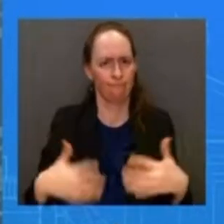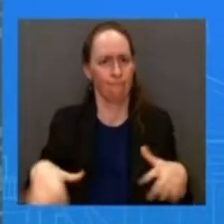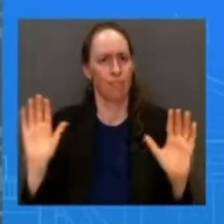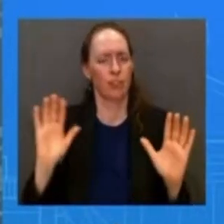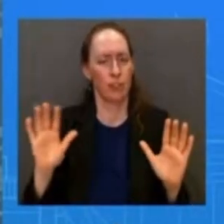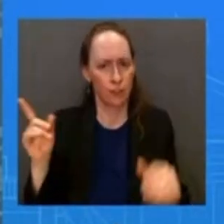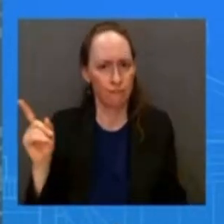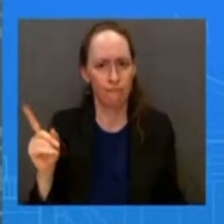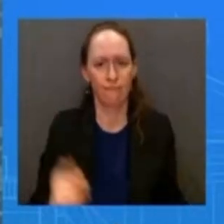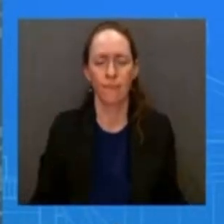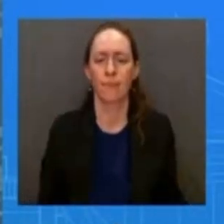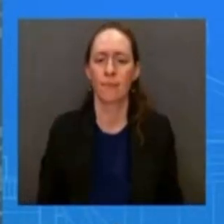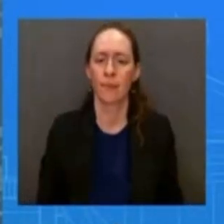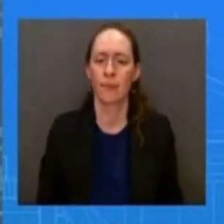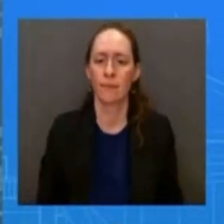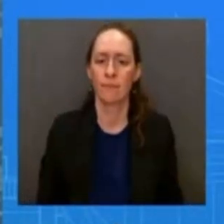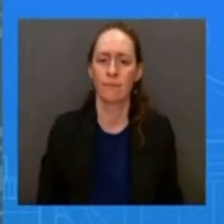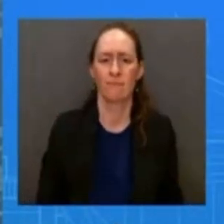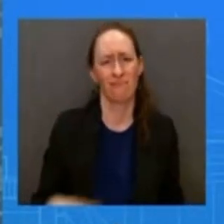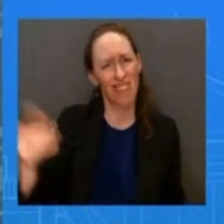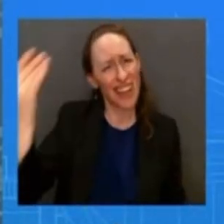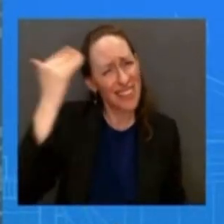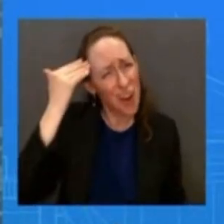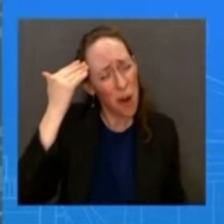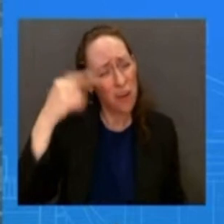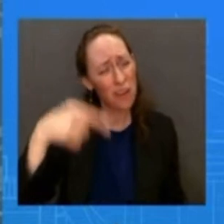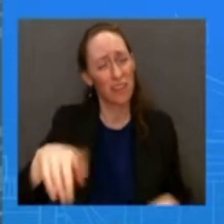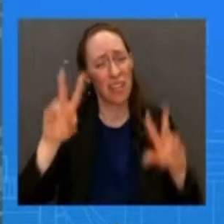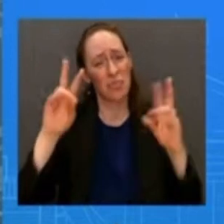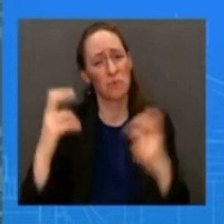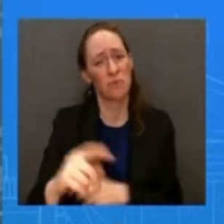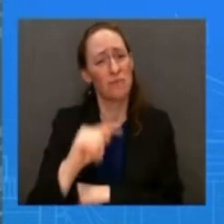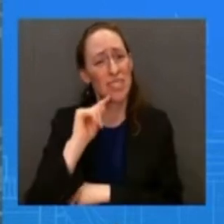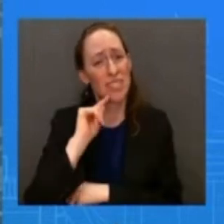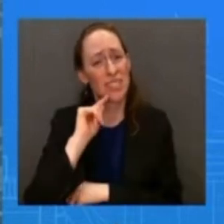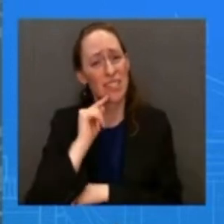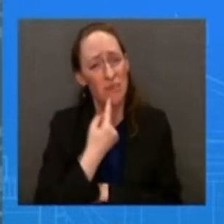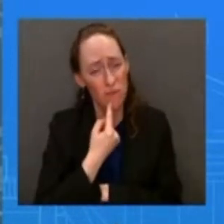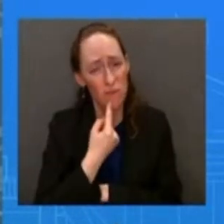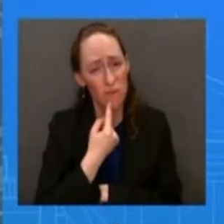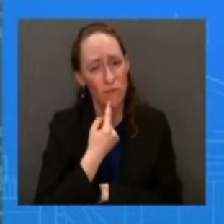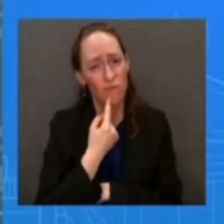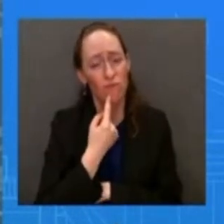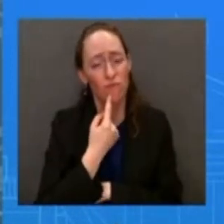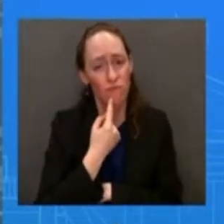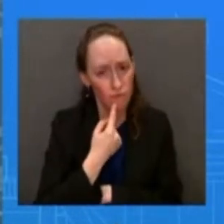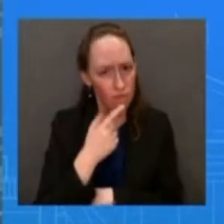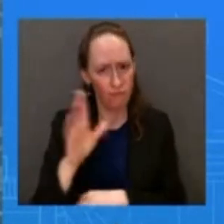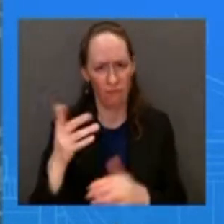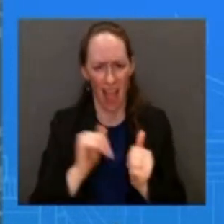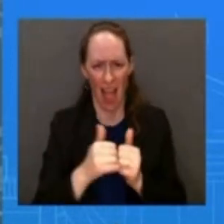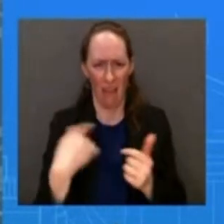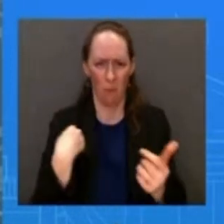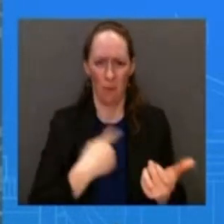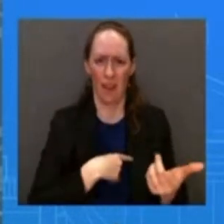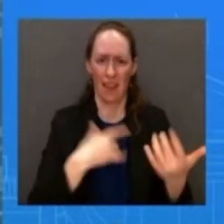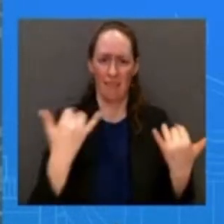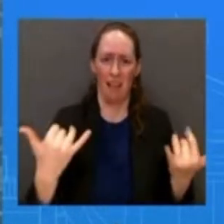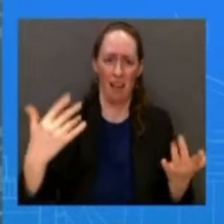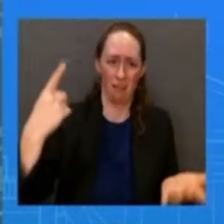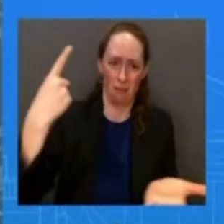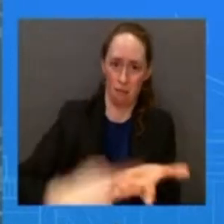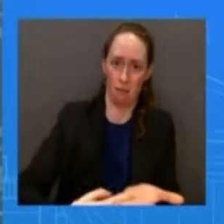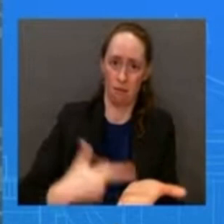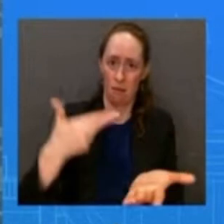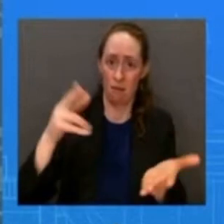seriously and he's changed the conversation the landscape on how we talk about gun violence and this is not just the last couple of years